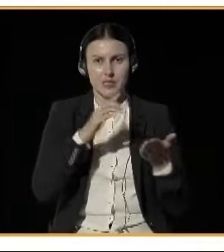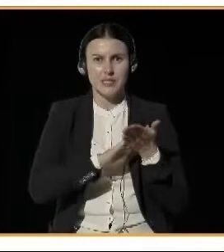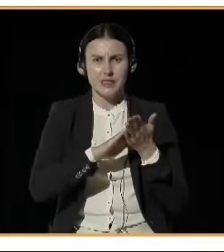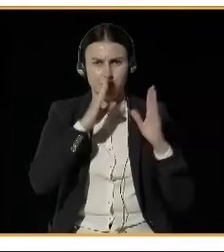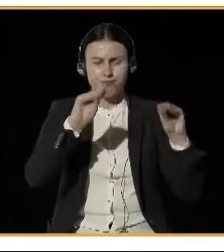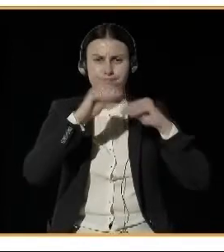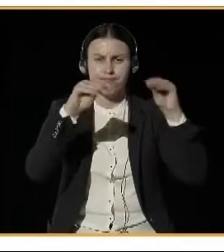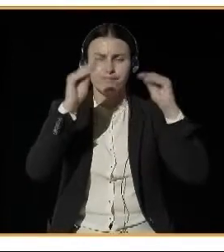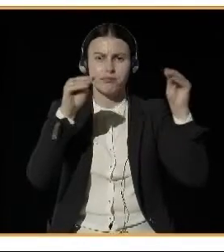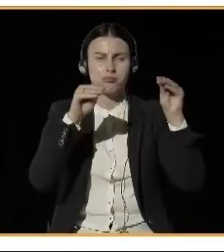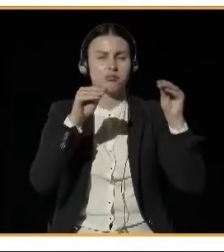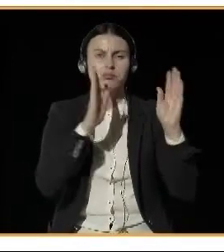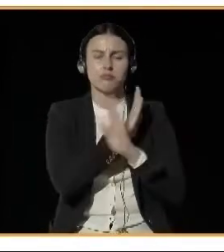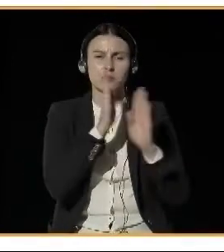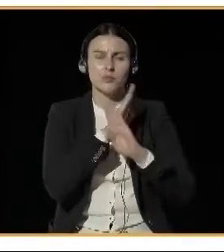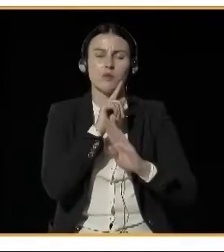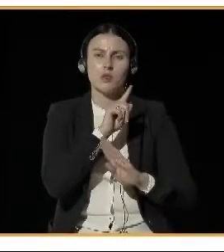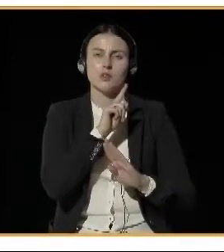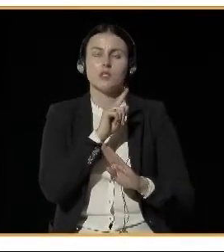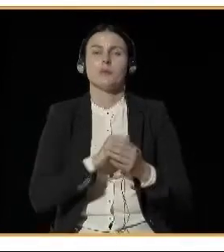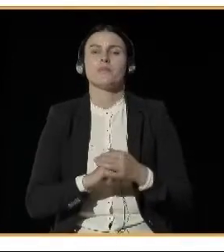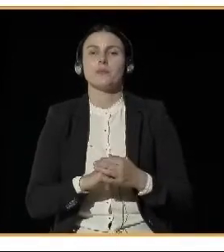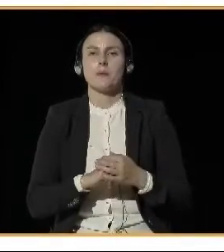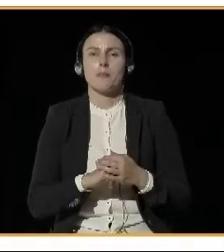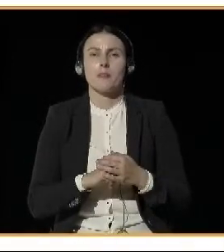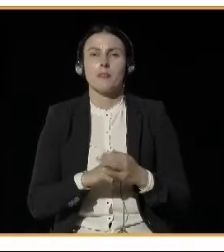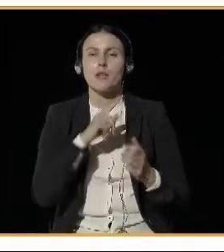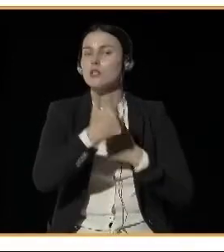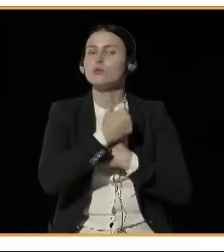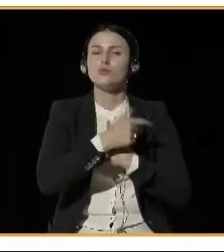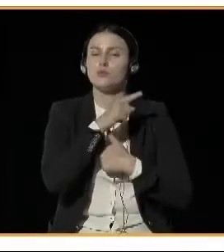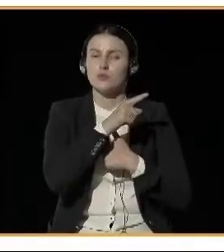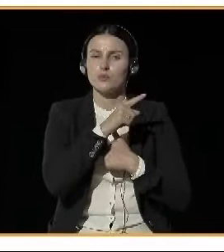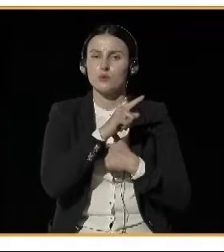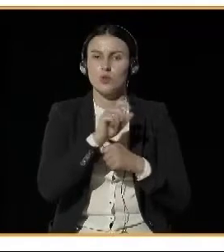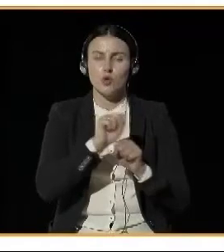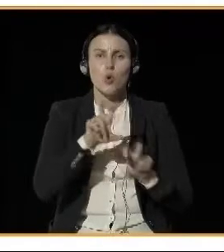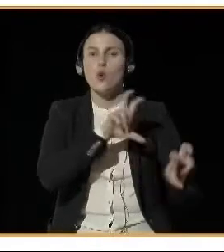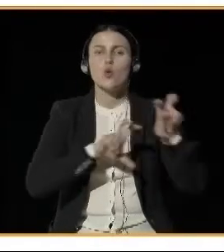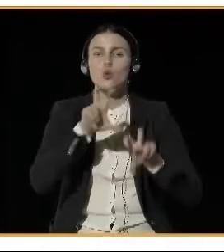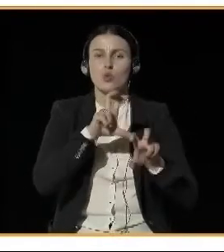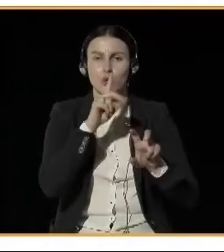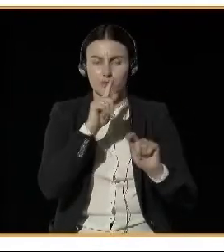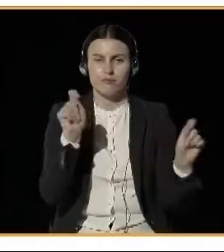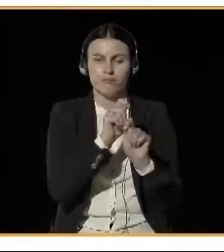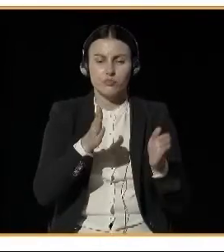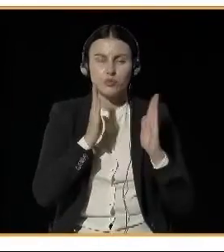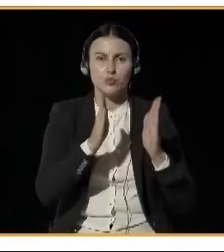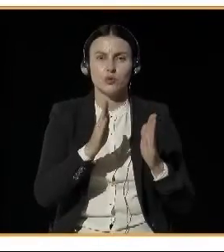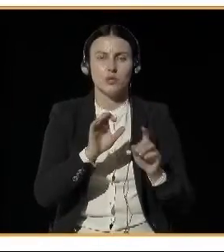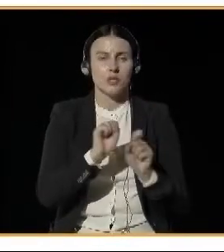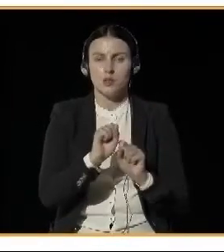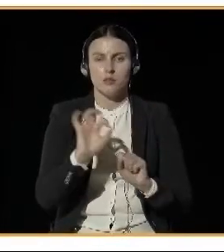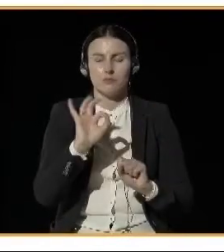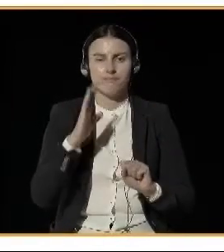picture to the right, you can see the firework madness on New Year's Eve in Reykjavík, which results in very